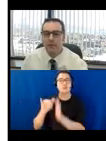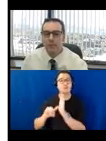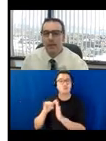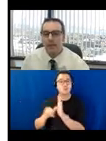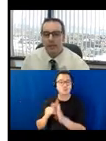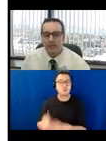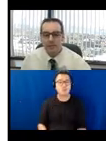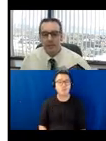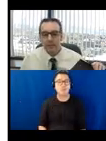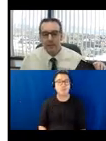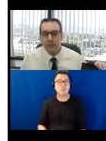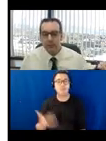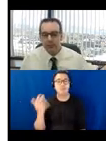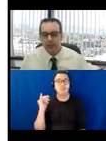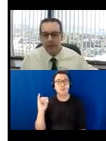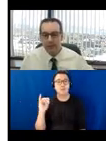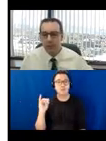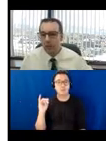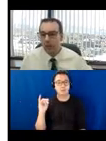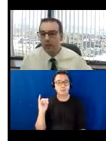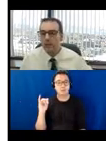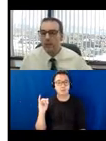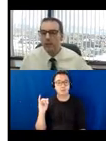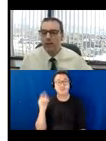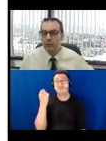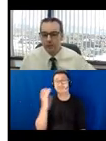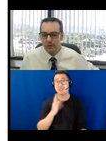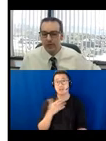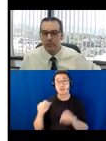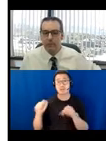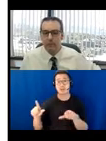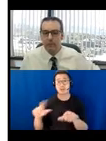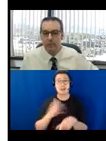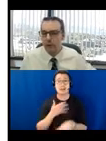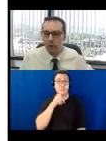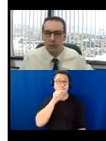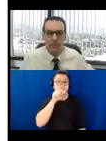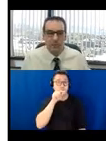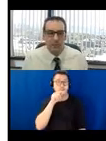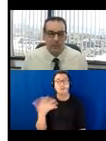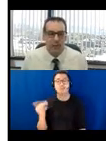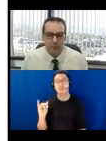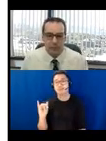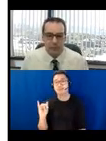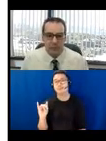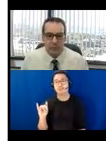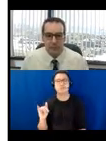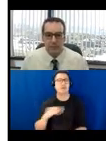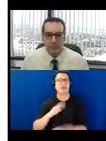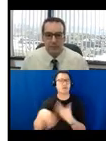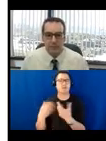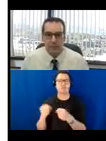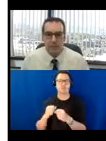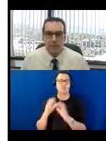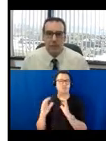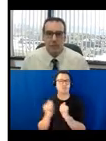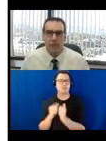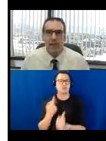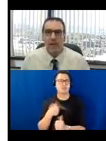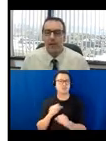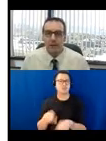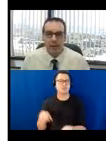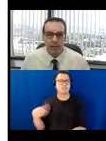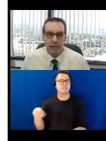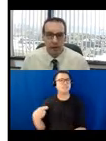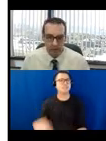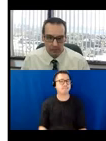as well as our blog and our Twitter account are all ways to communicate with us. So with